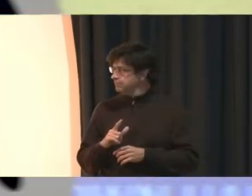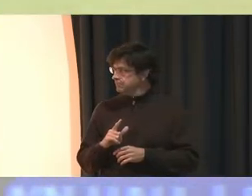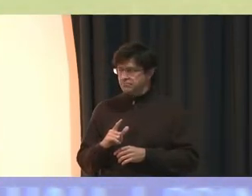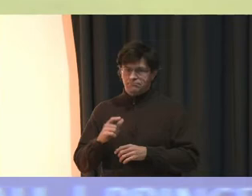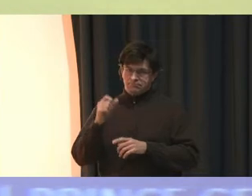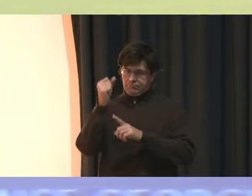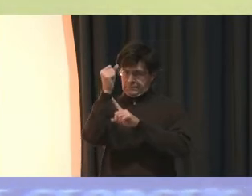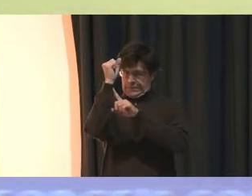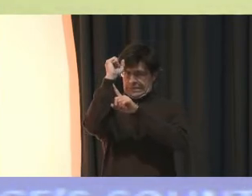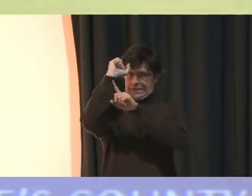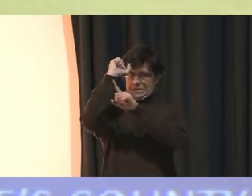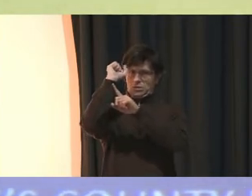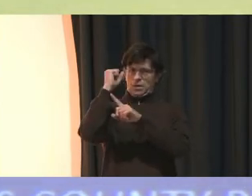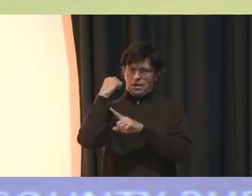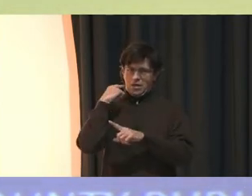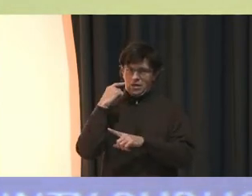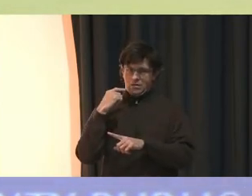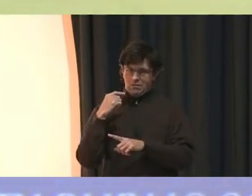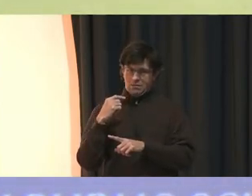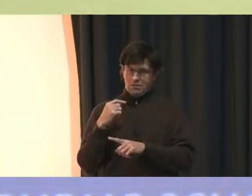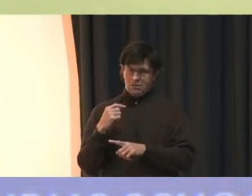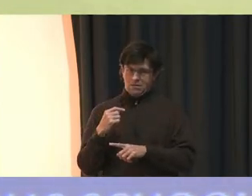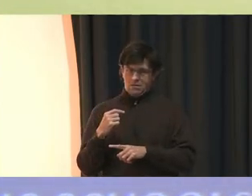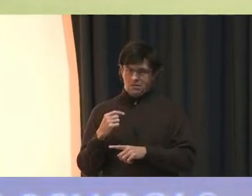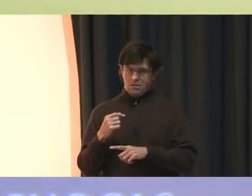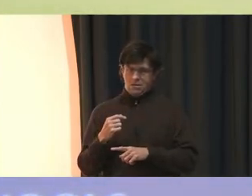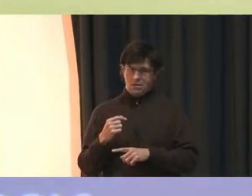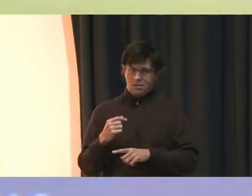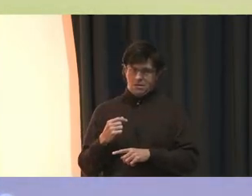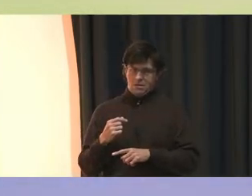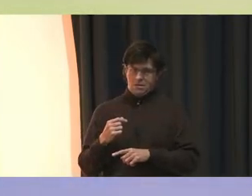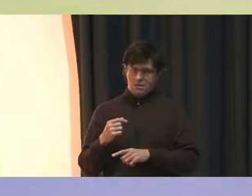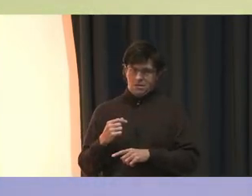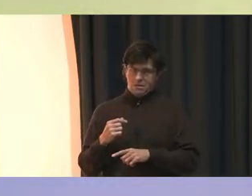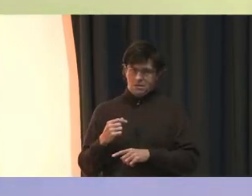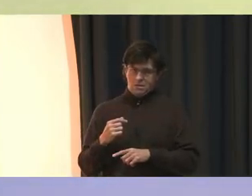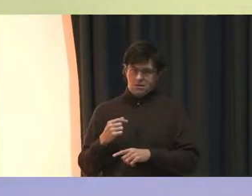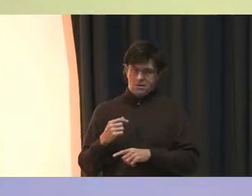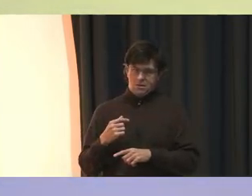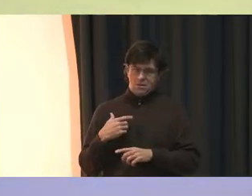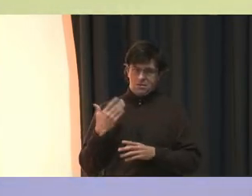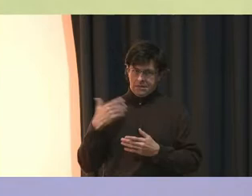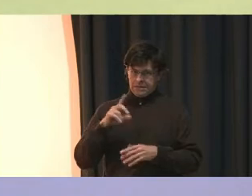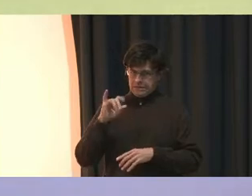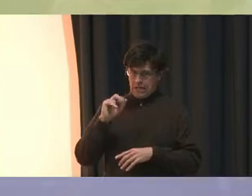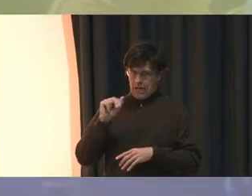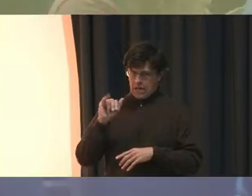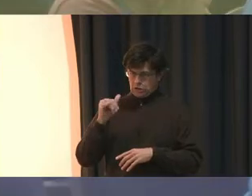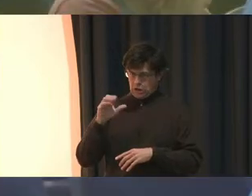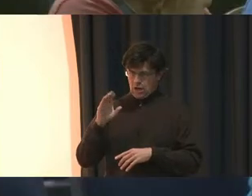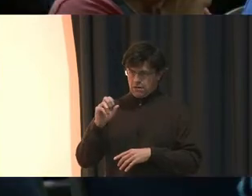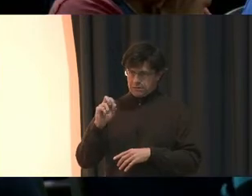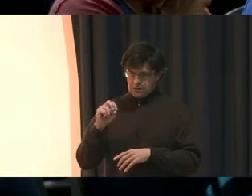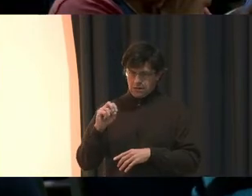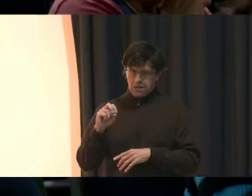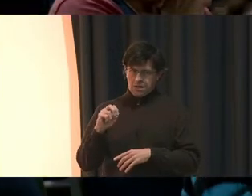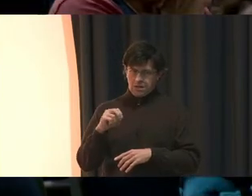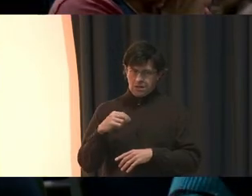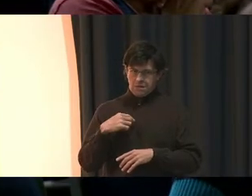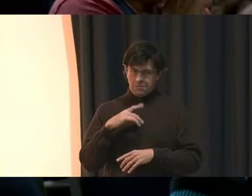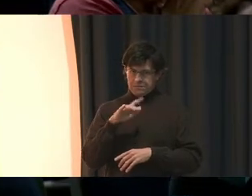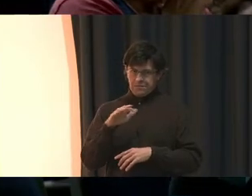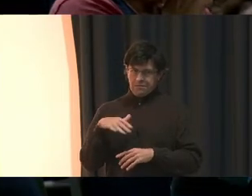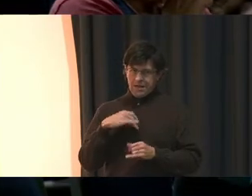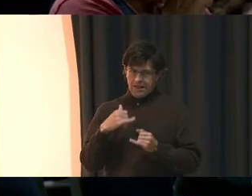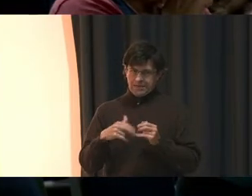that down so we can hear you good and clear? Good evening. My name is Diana Jacobson. I was told to spell. I'm going to spell my last